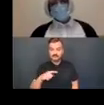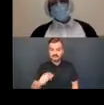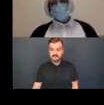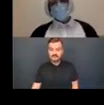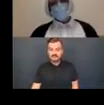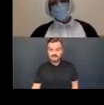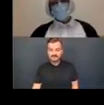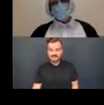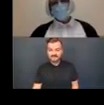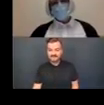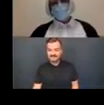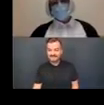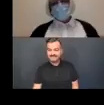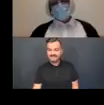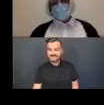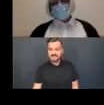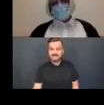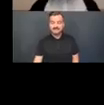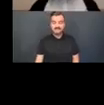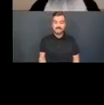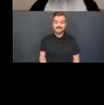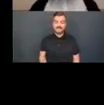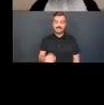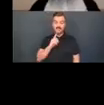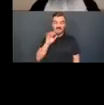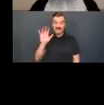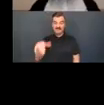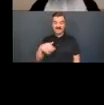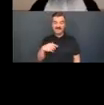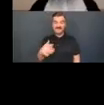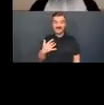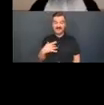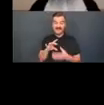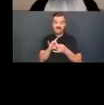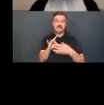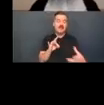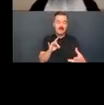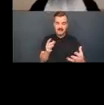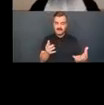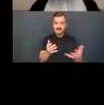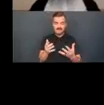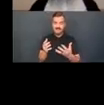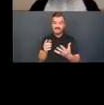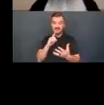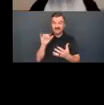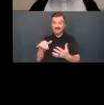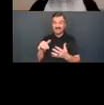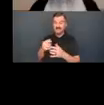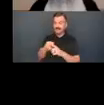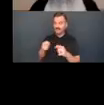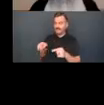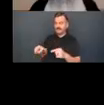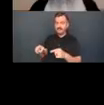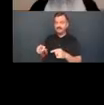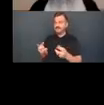And no more so, uh, than when we see the stress in that disruption, the disruption causes in